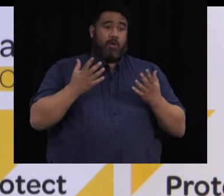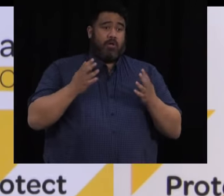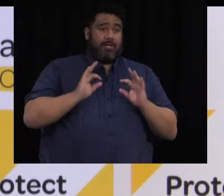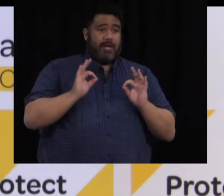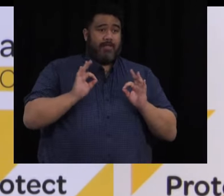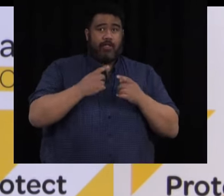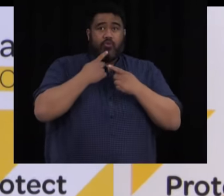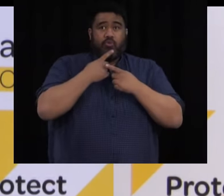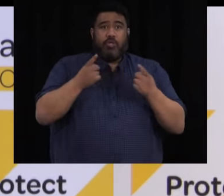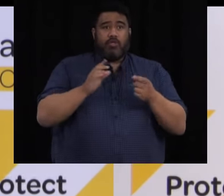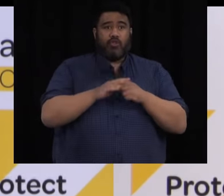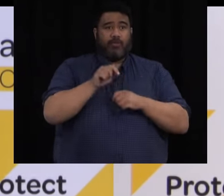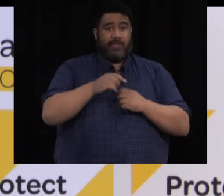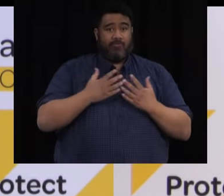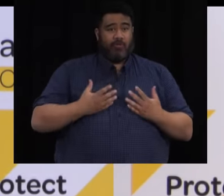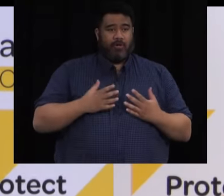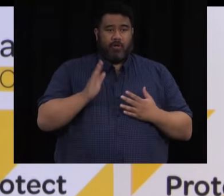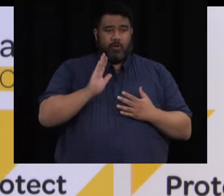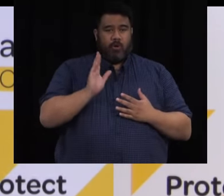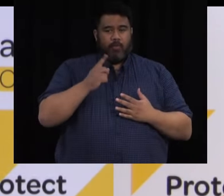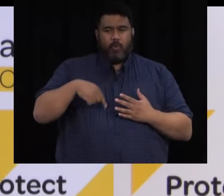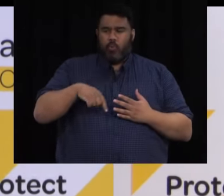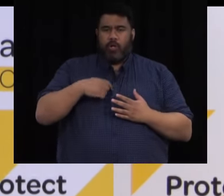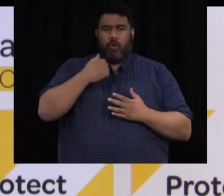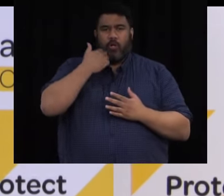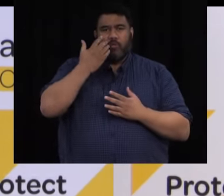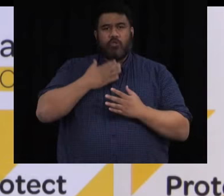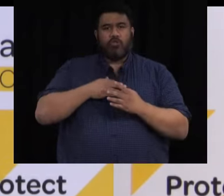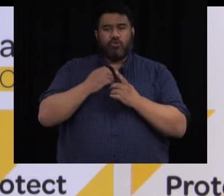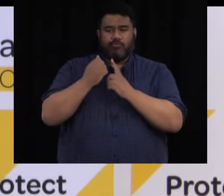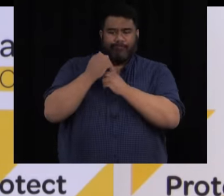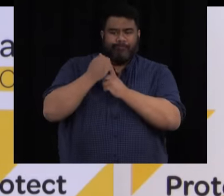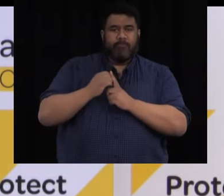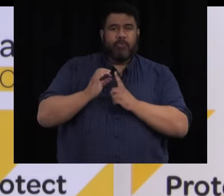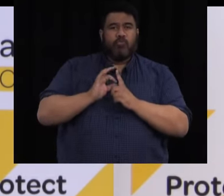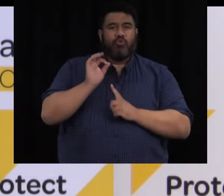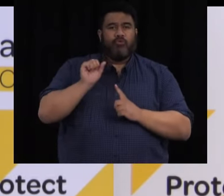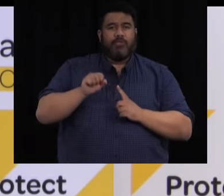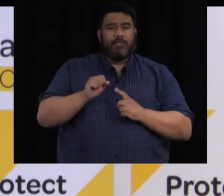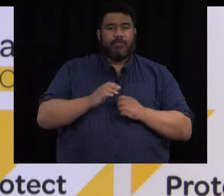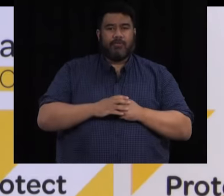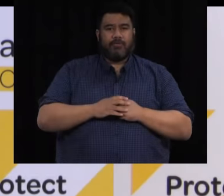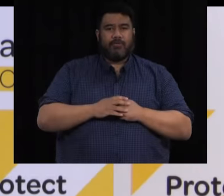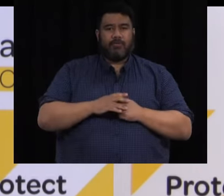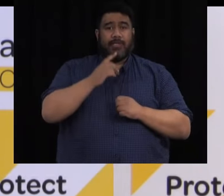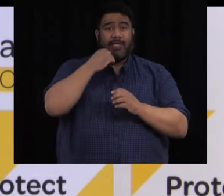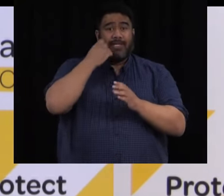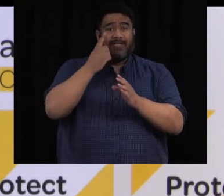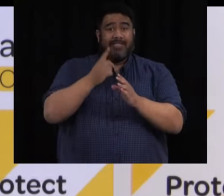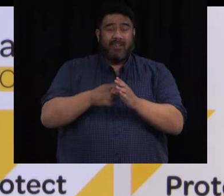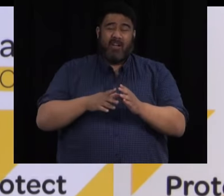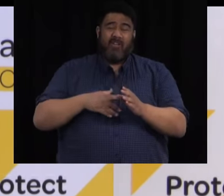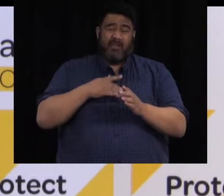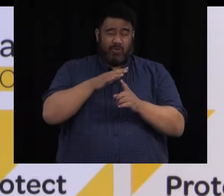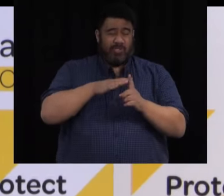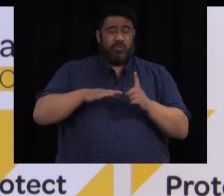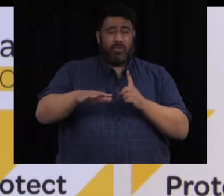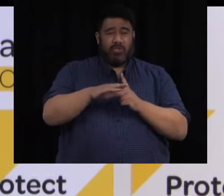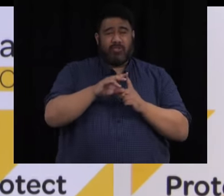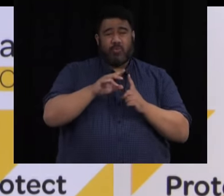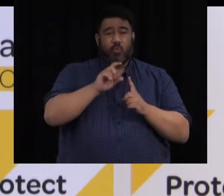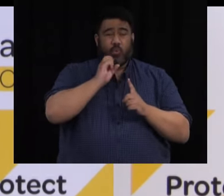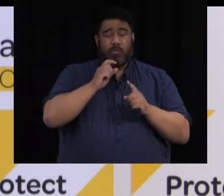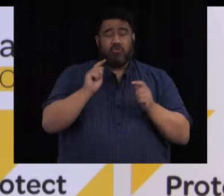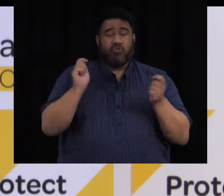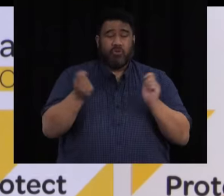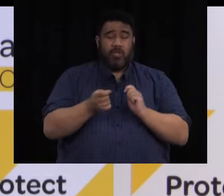looking at how we can do things differently and I do think that things will look quite different in the early part of next year to the way